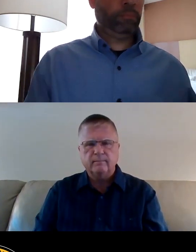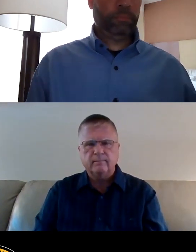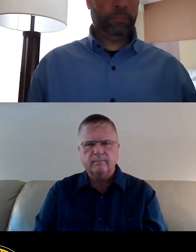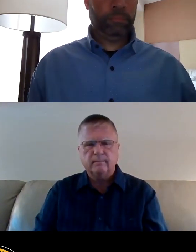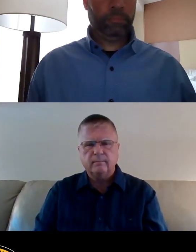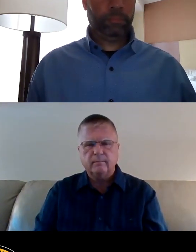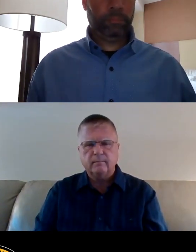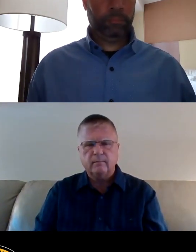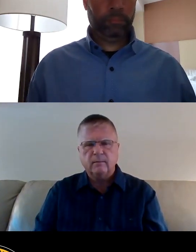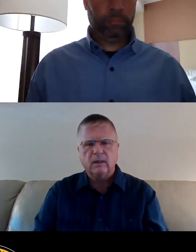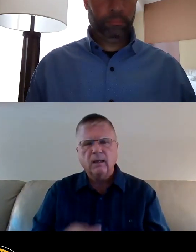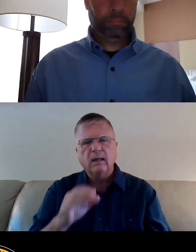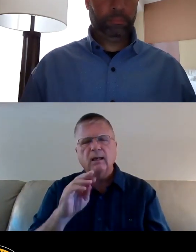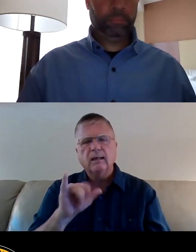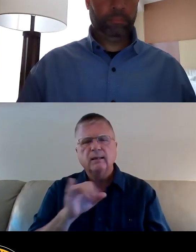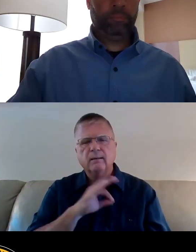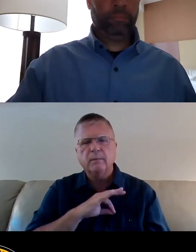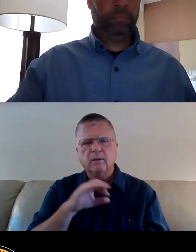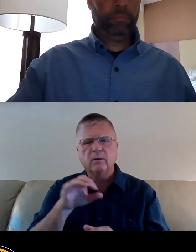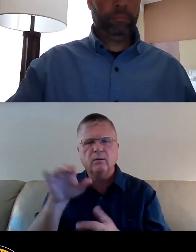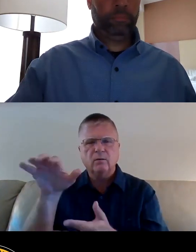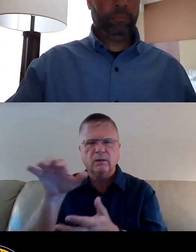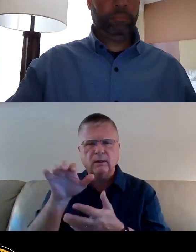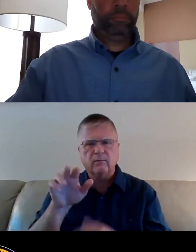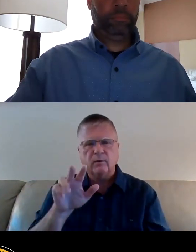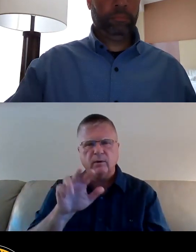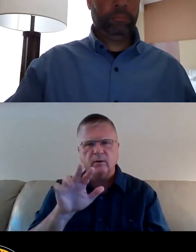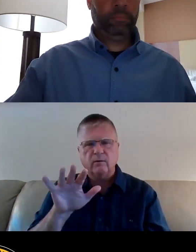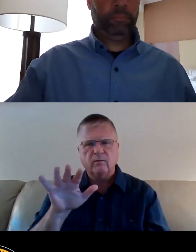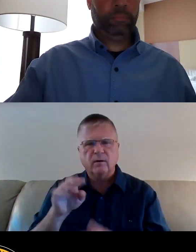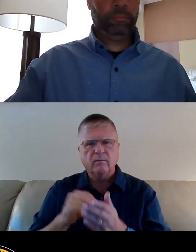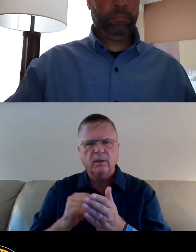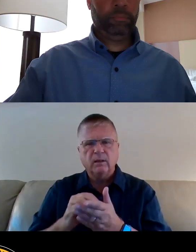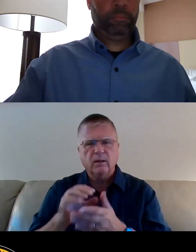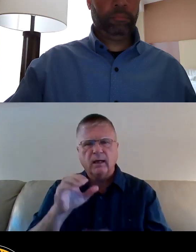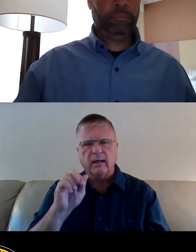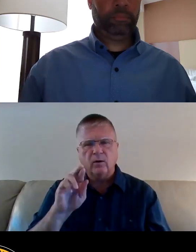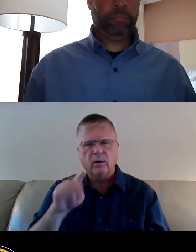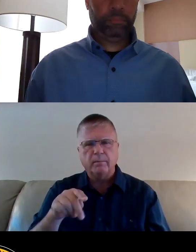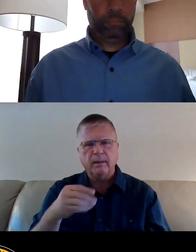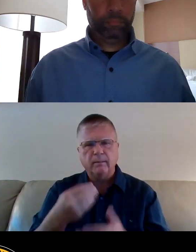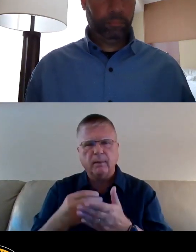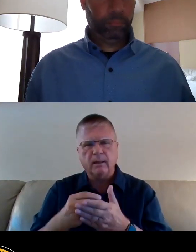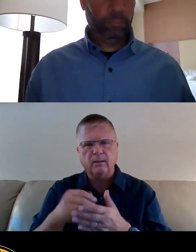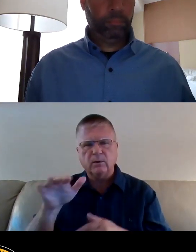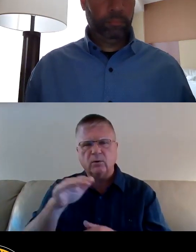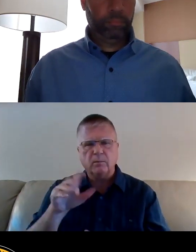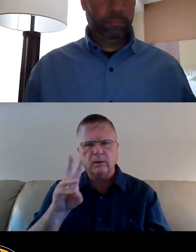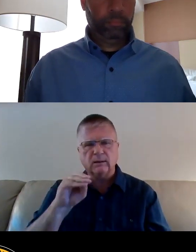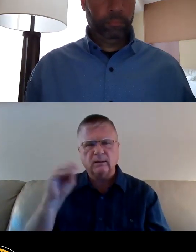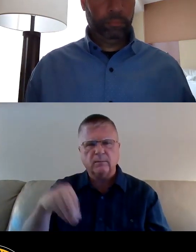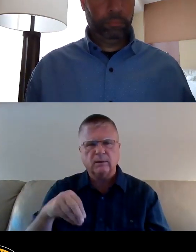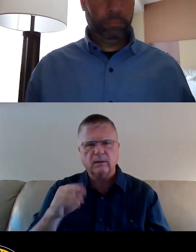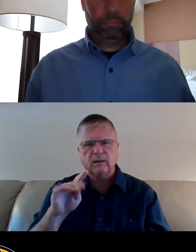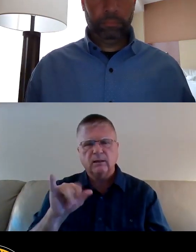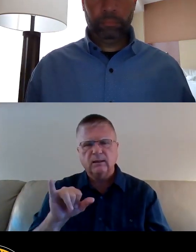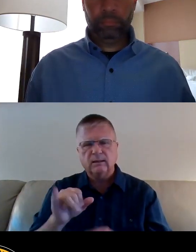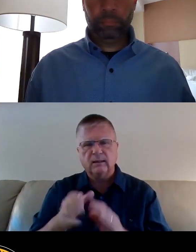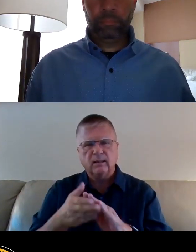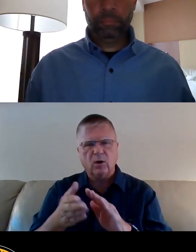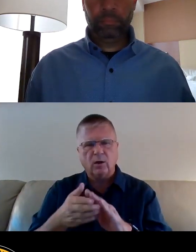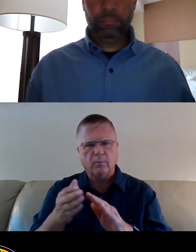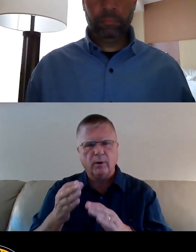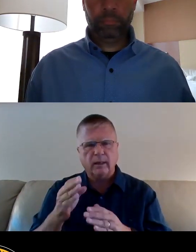The city of Pittsburgh has received $335 million in ARP funds, which is nearly 60% of the city's yearly operating budget.